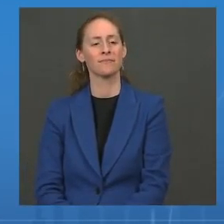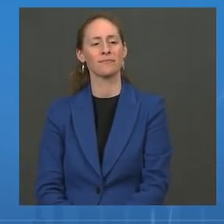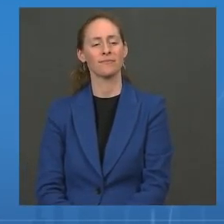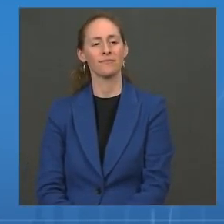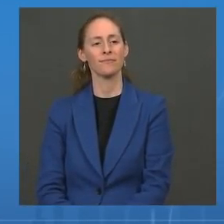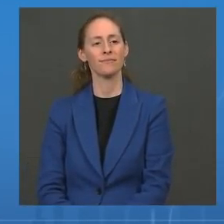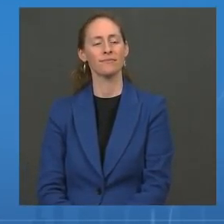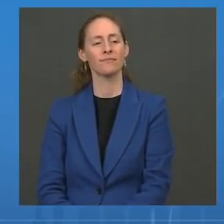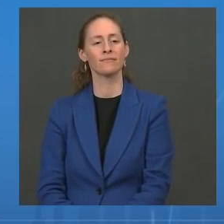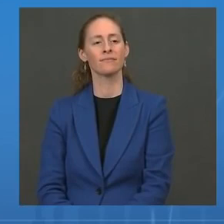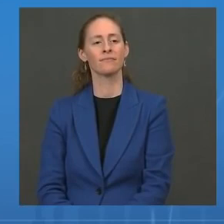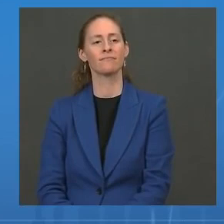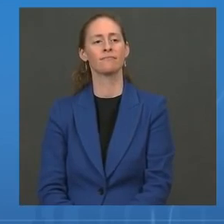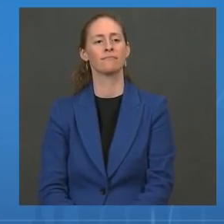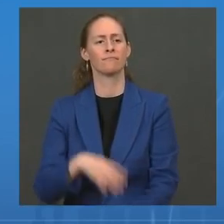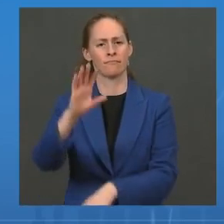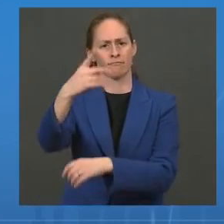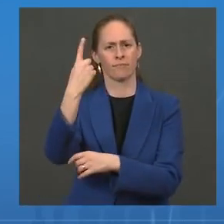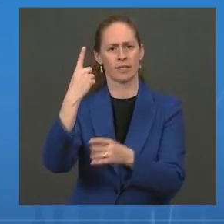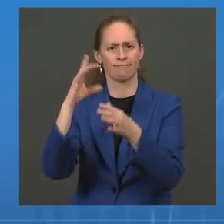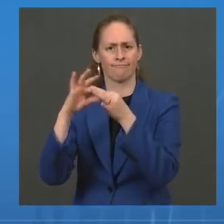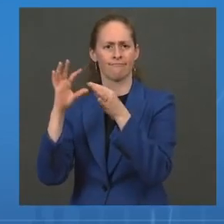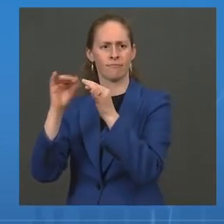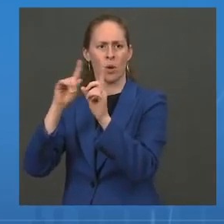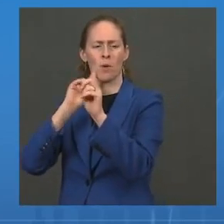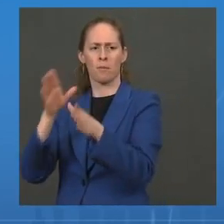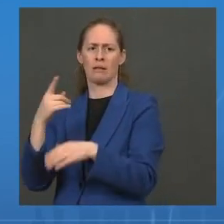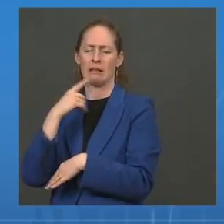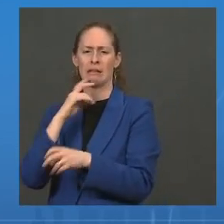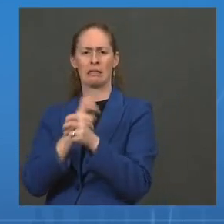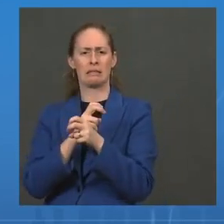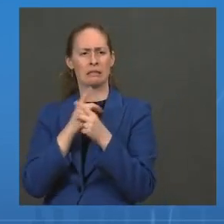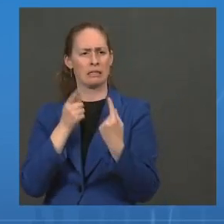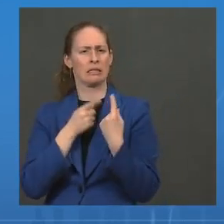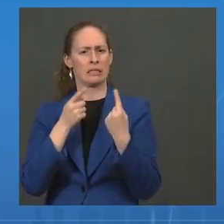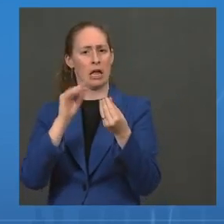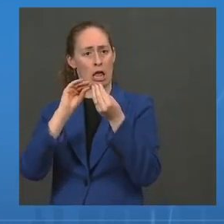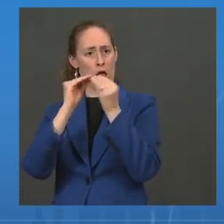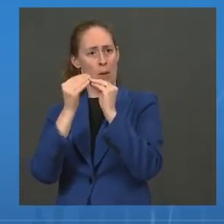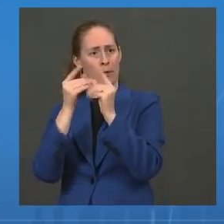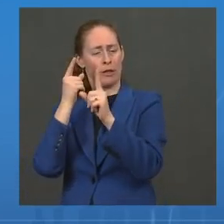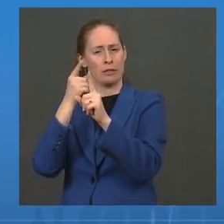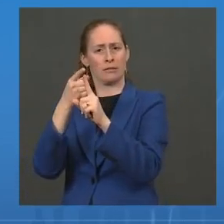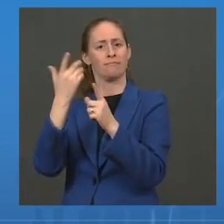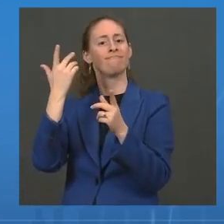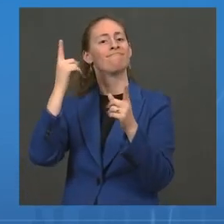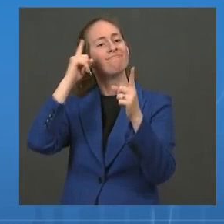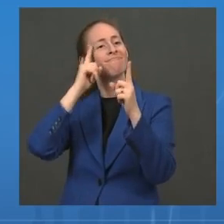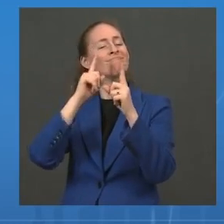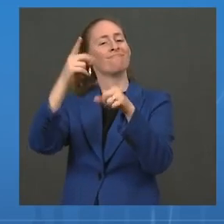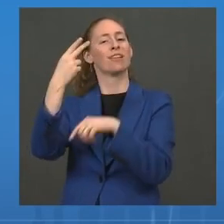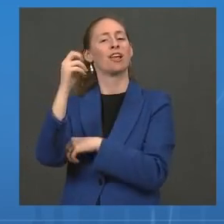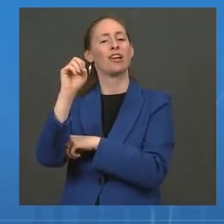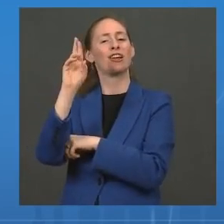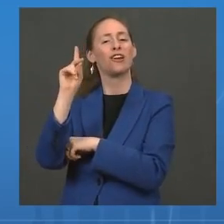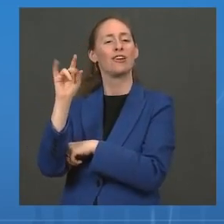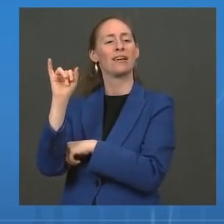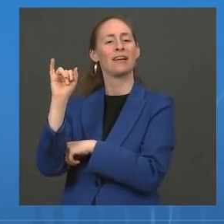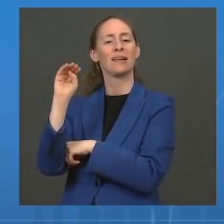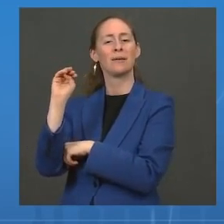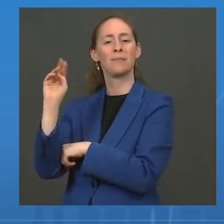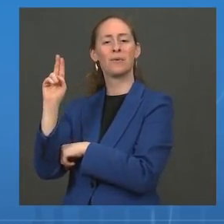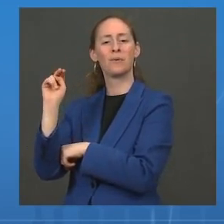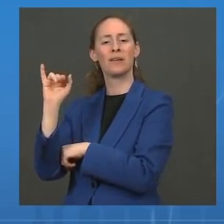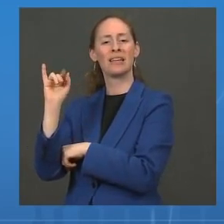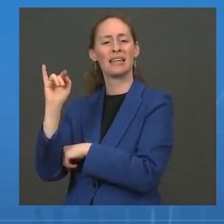number on the vaccinations needed to reach what we call herd immunity and how that number will be determined if and when it happens. So I want to know if you can clarify the